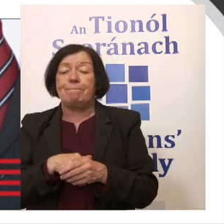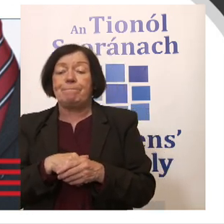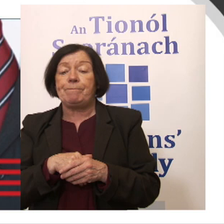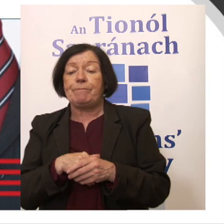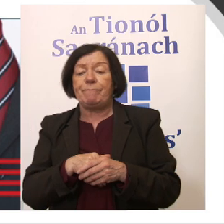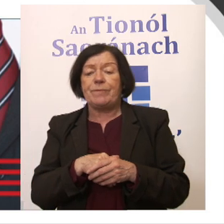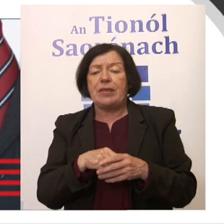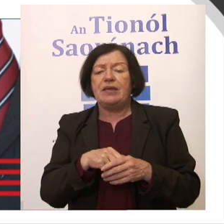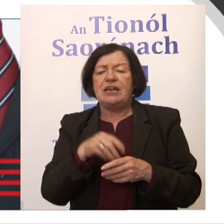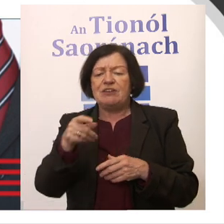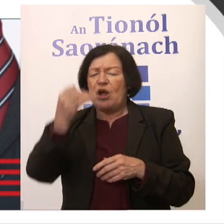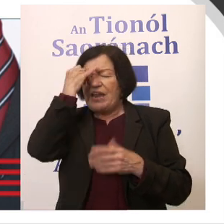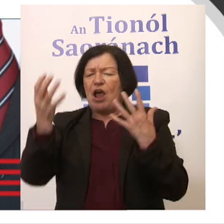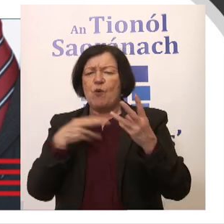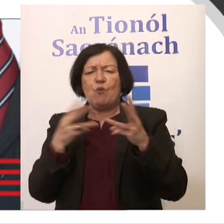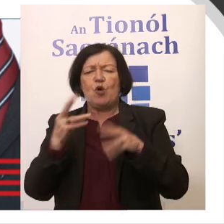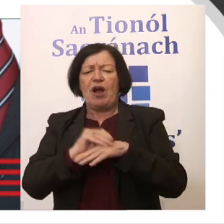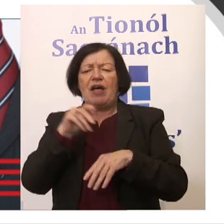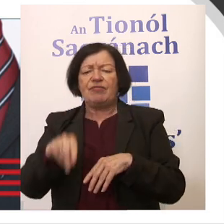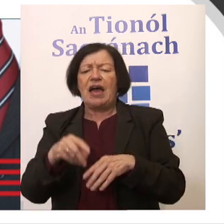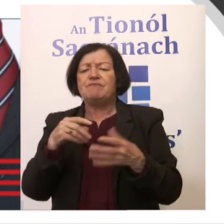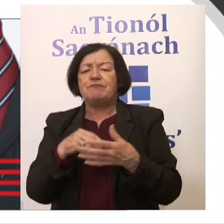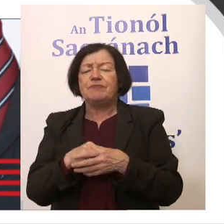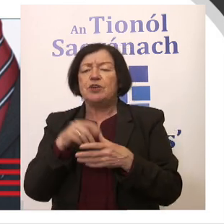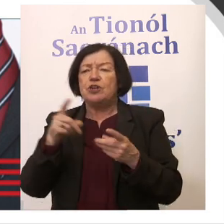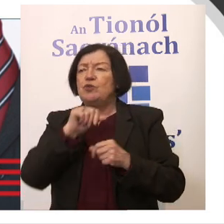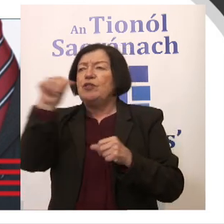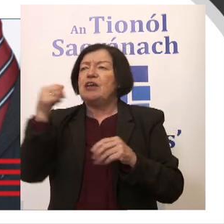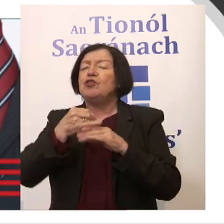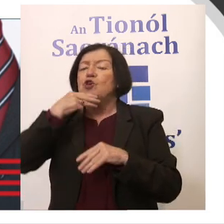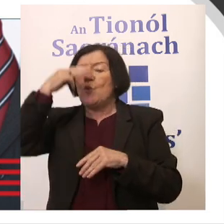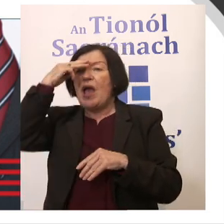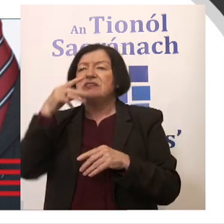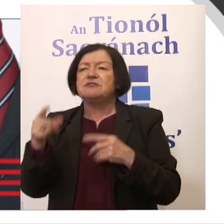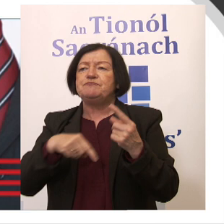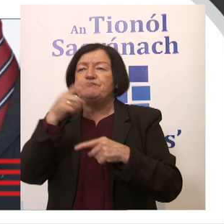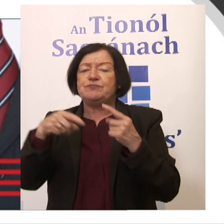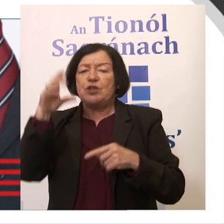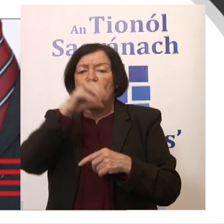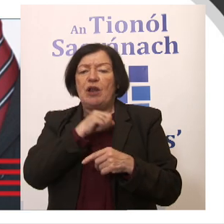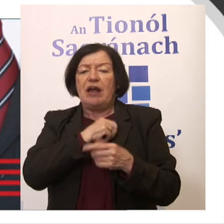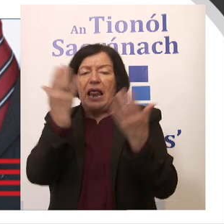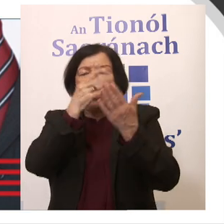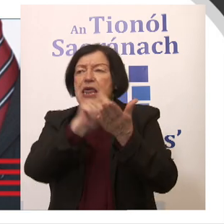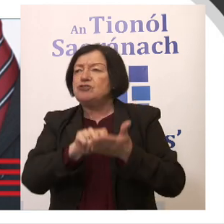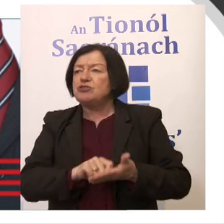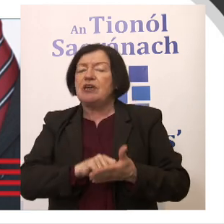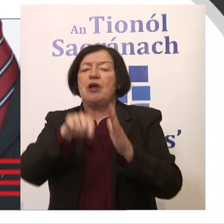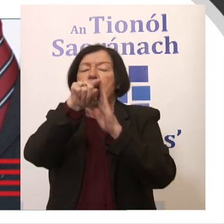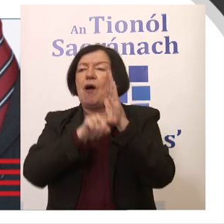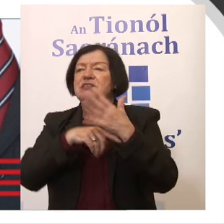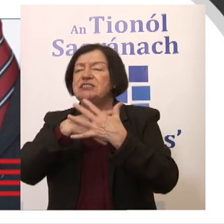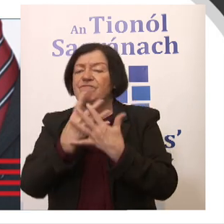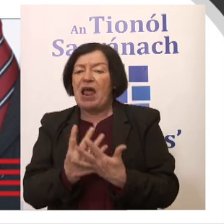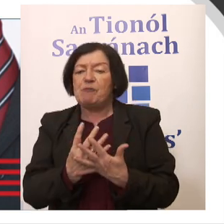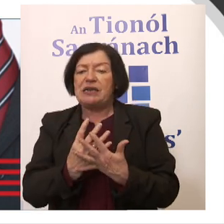maybe how we might think about this. And the sort of things they look at doing there in the US is around looking at literacy outcomes, looking at policy development,